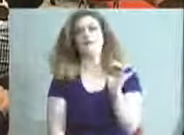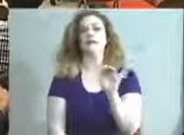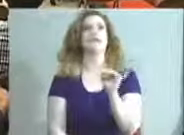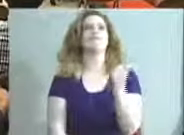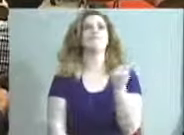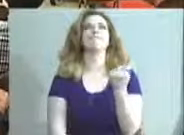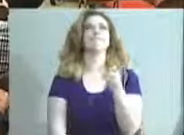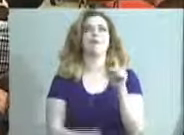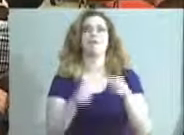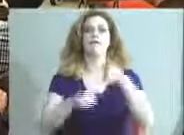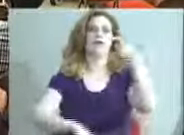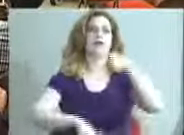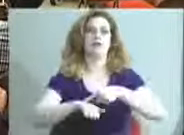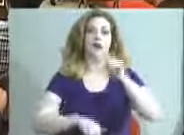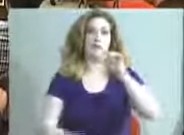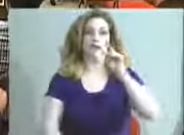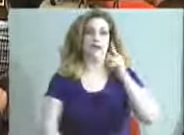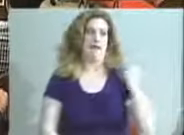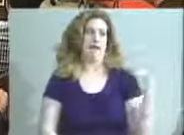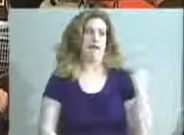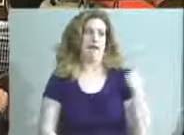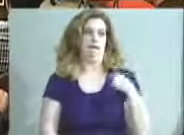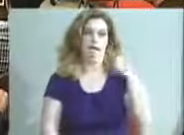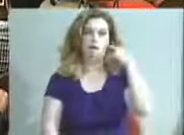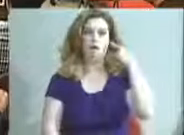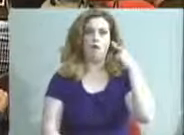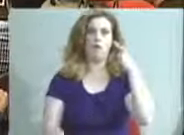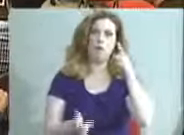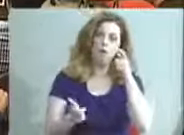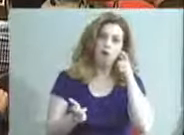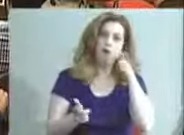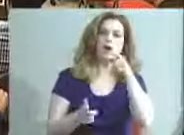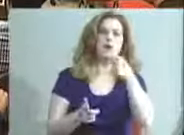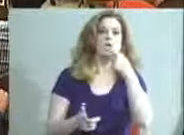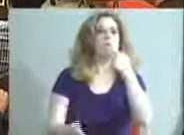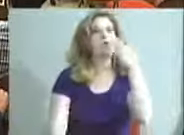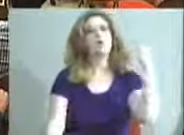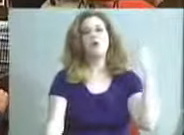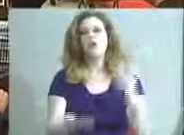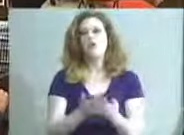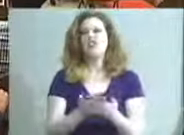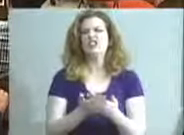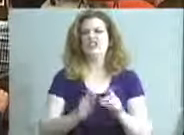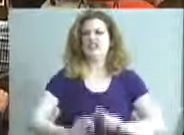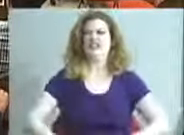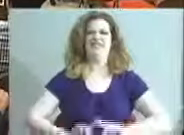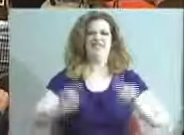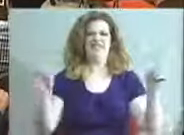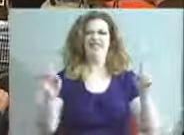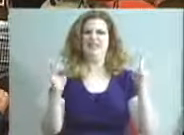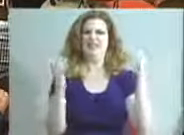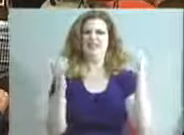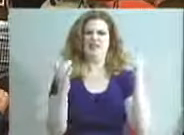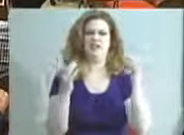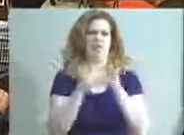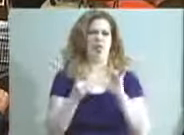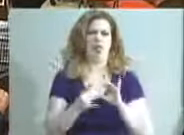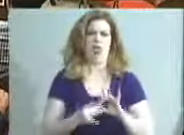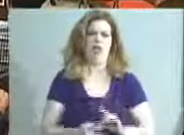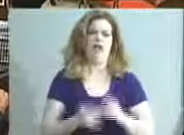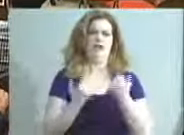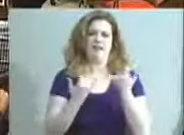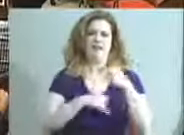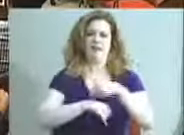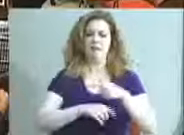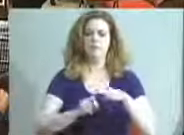when Linda and I heard him, was really good, covered really different material this time. So I